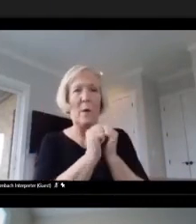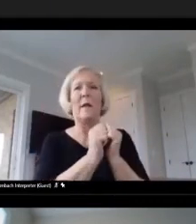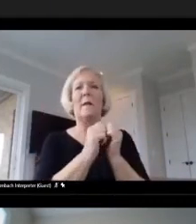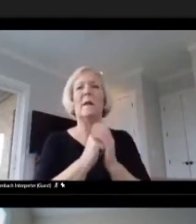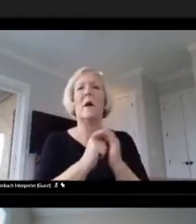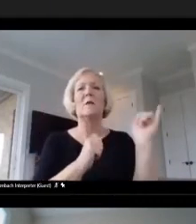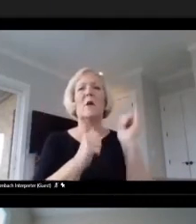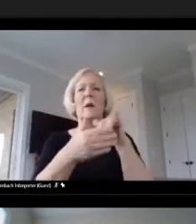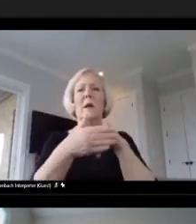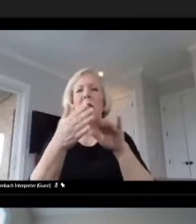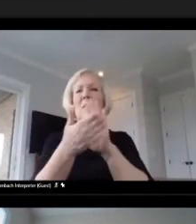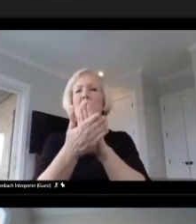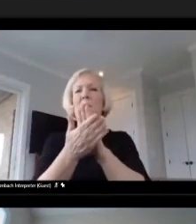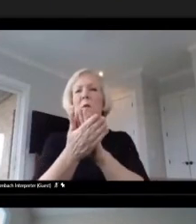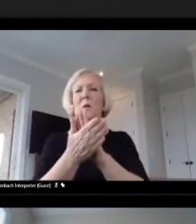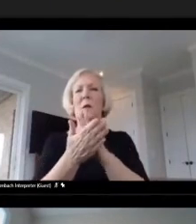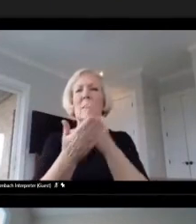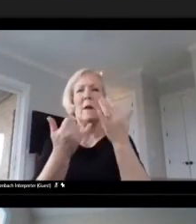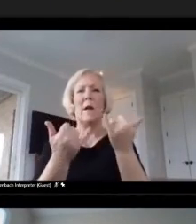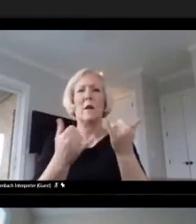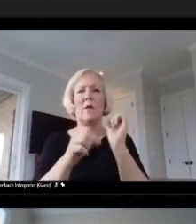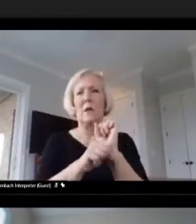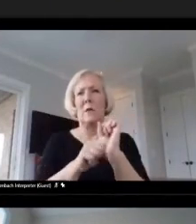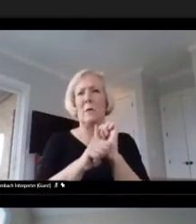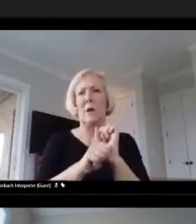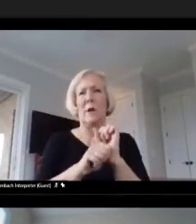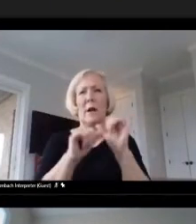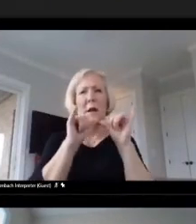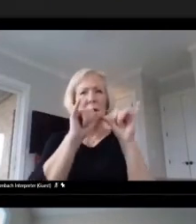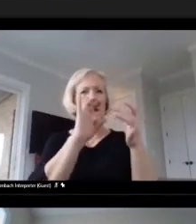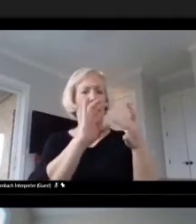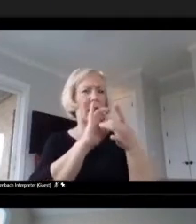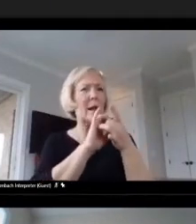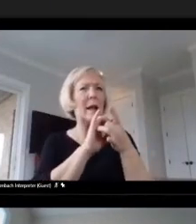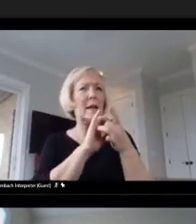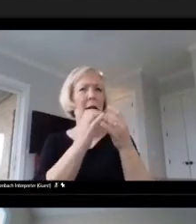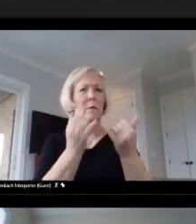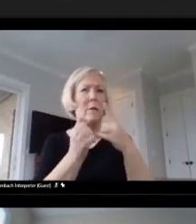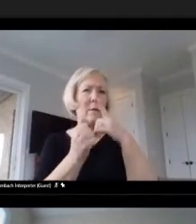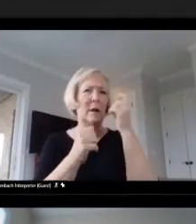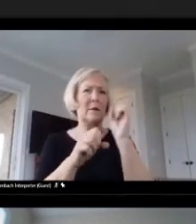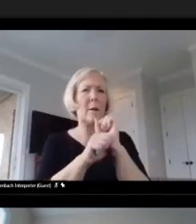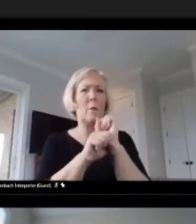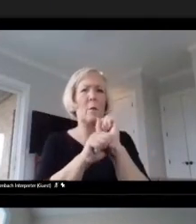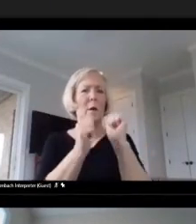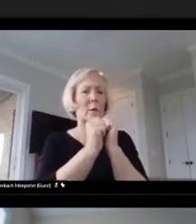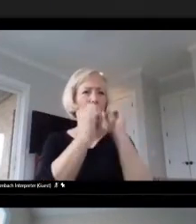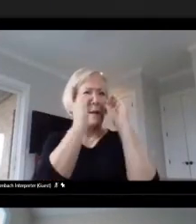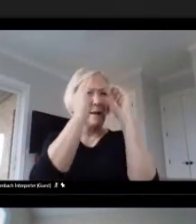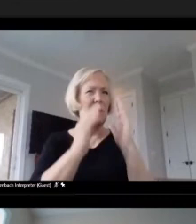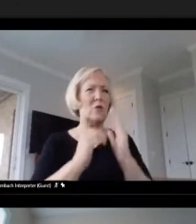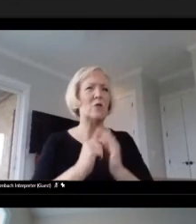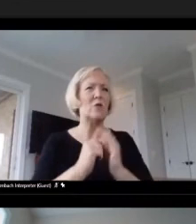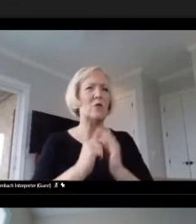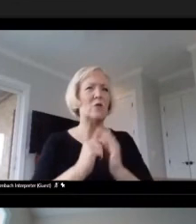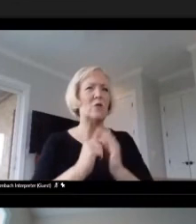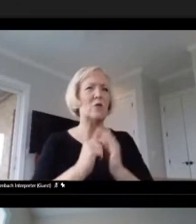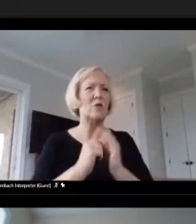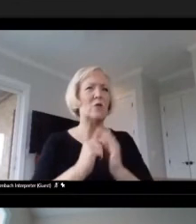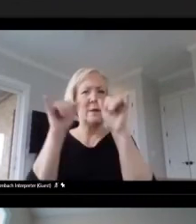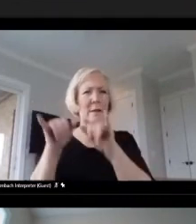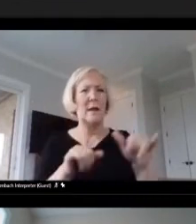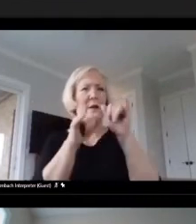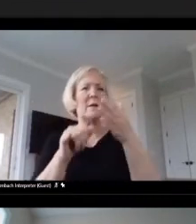that I currently work in, I stay connected and relevant because I'm working with teachers on their standards and the best practices,